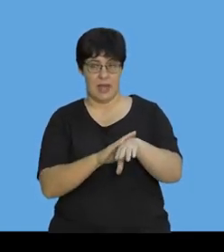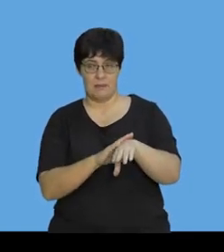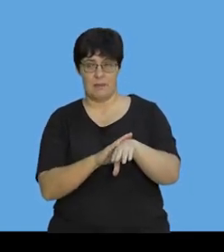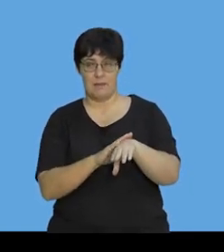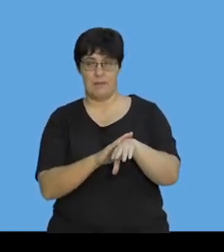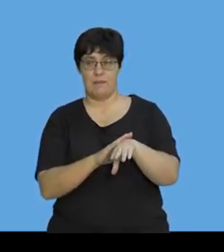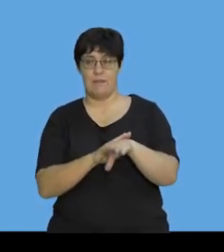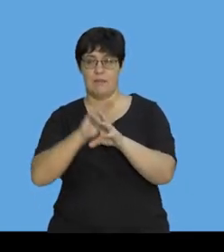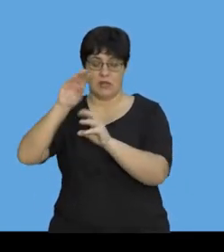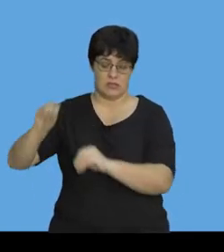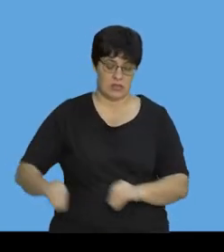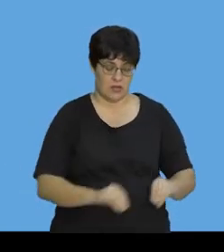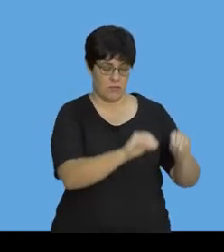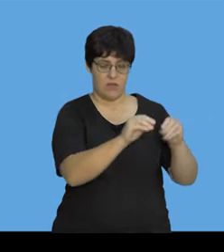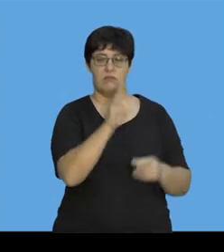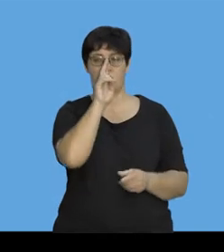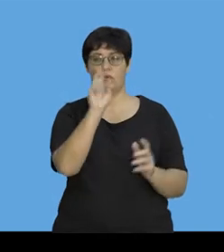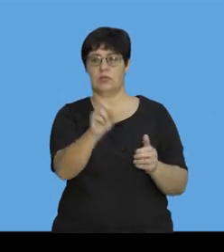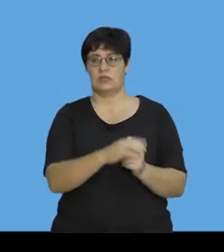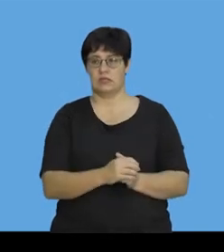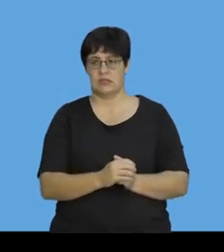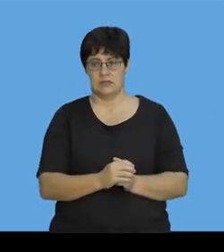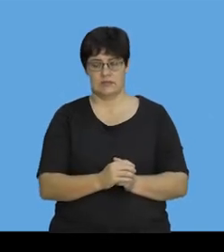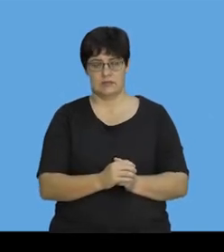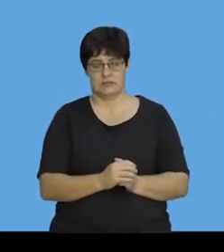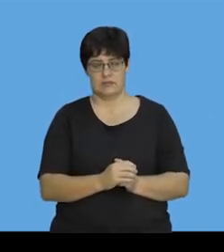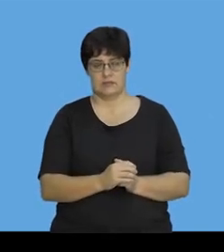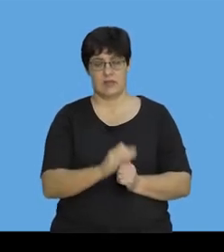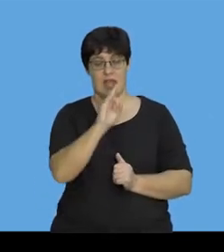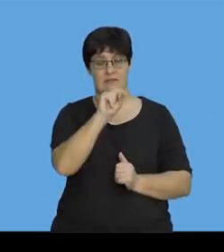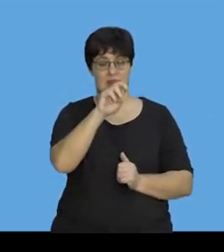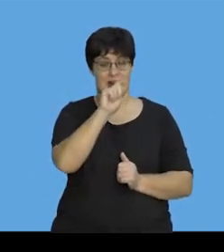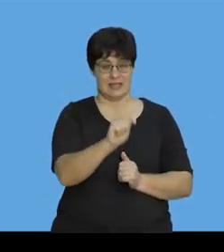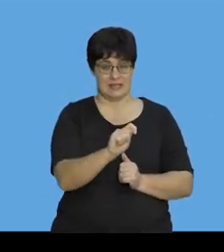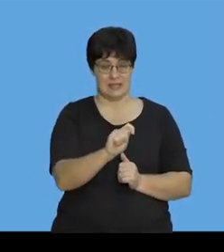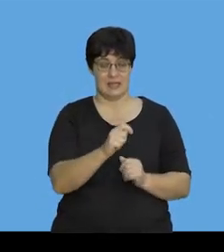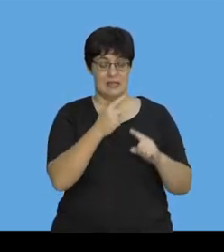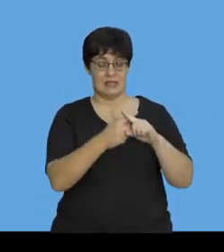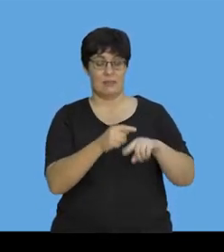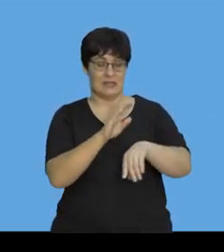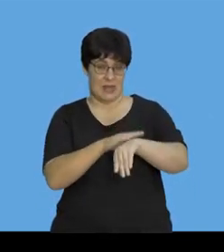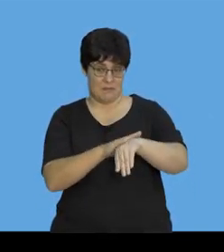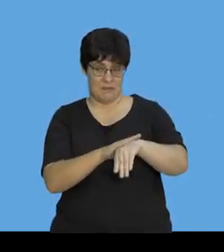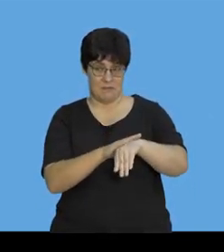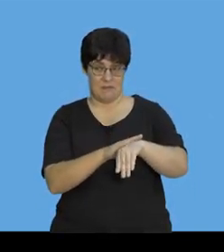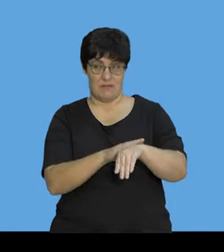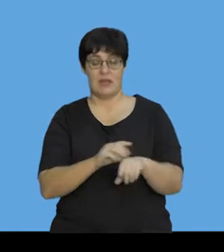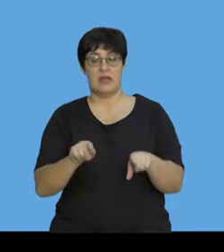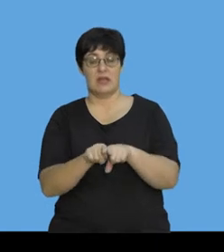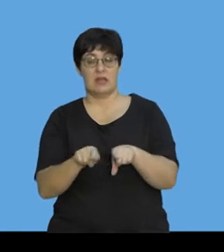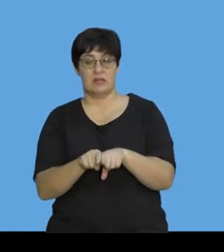and look at that. But F net times time